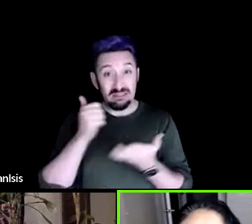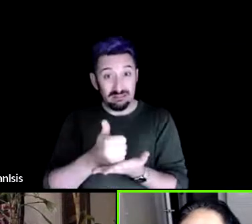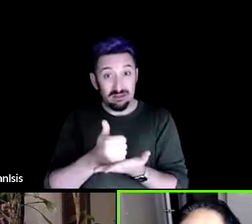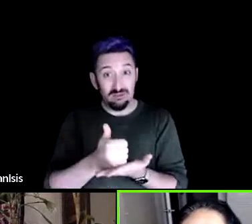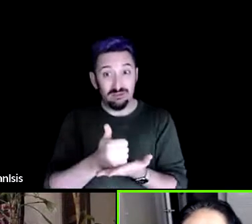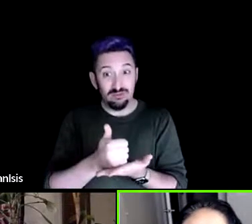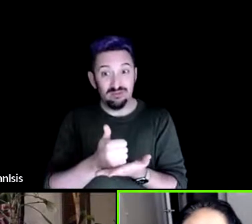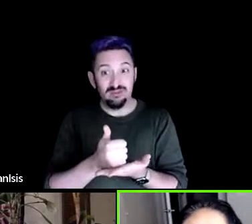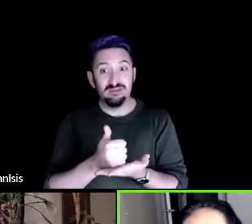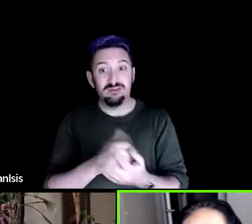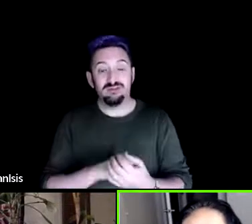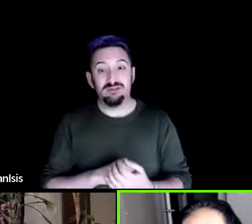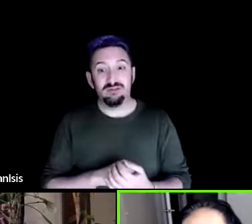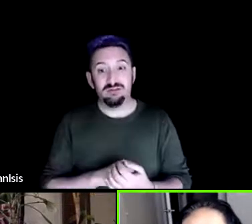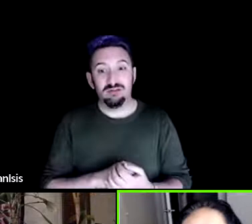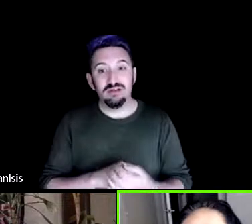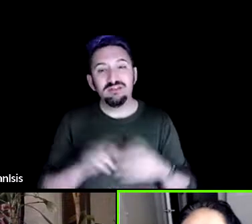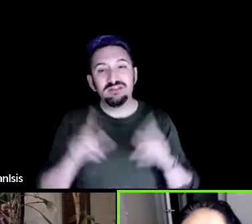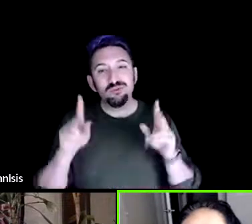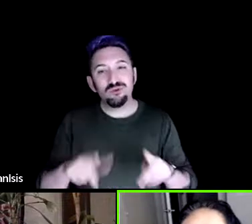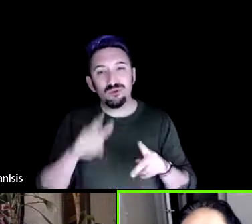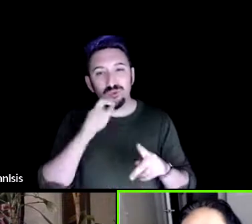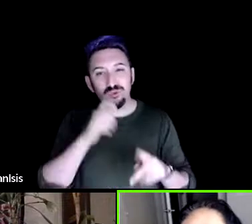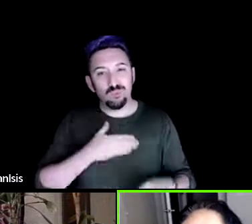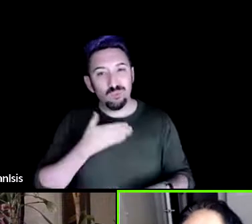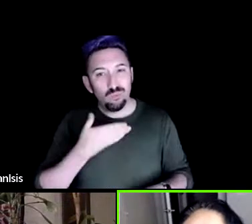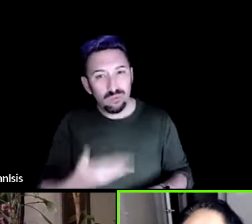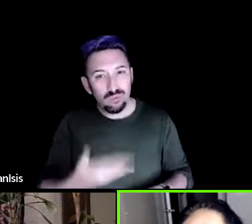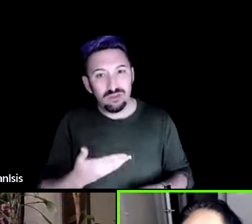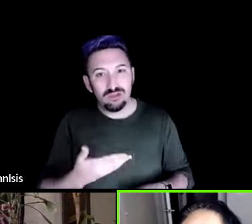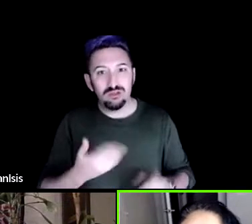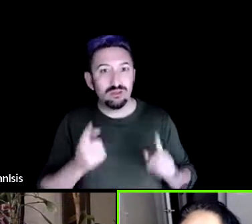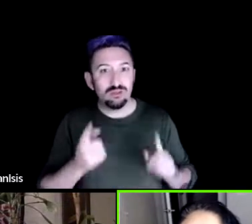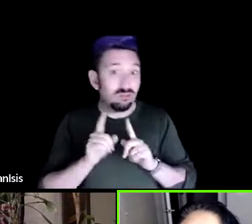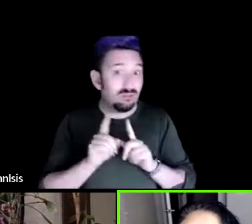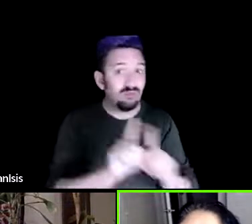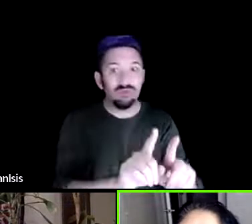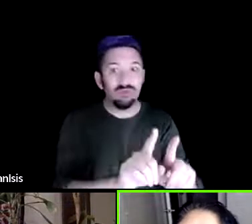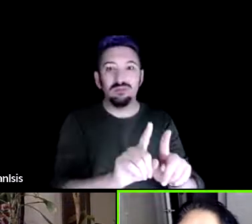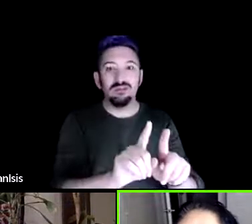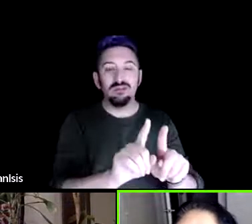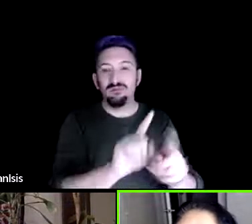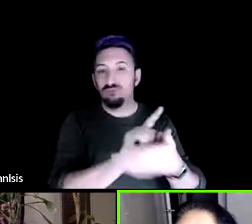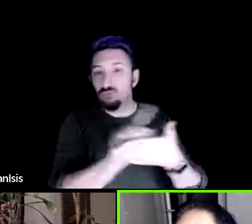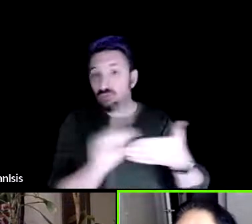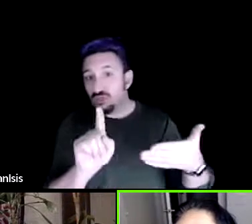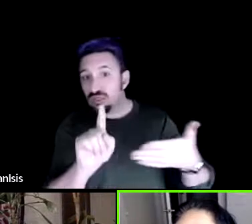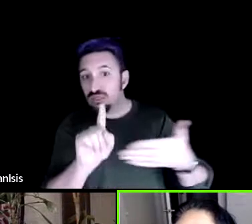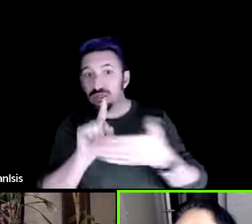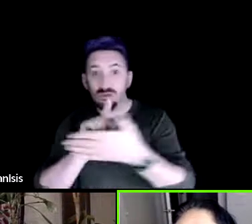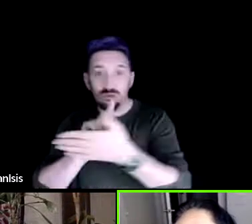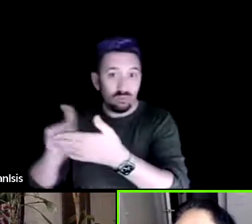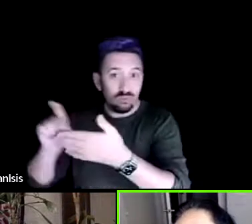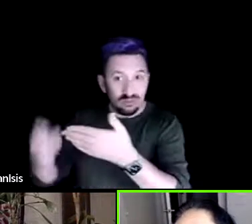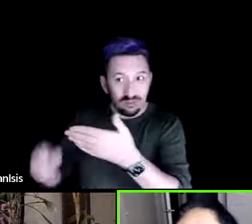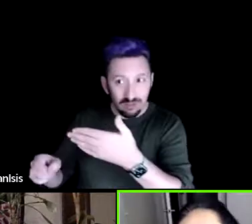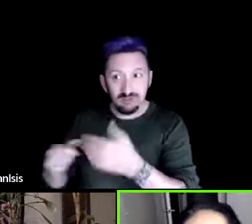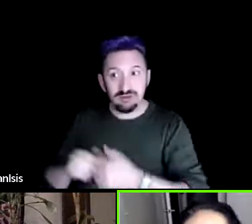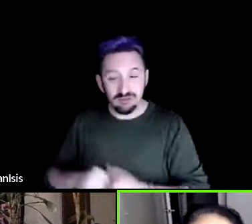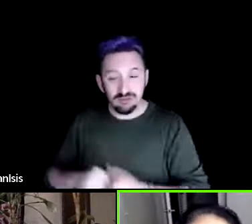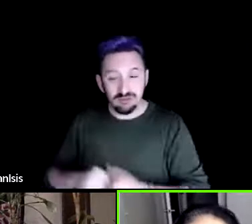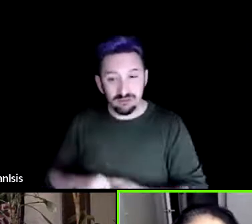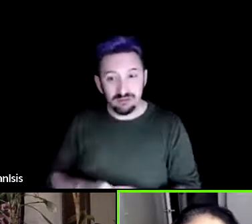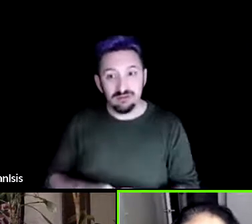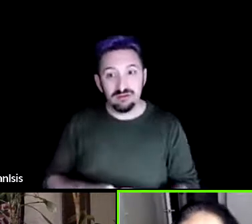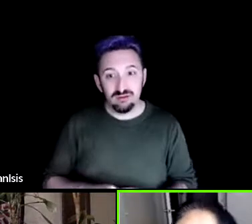somebody willing to come out with me for a week or a weekend and uh it it's so